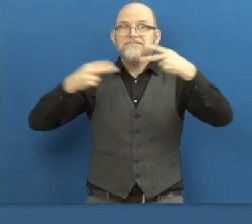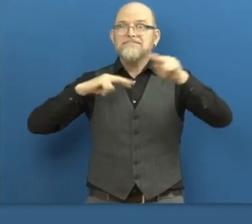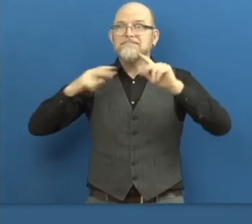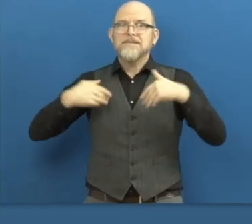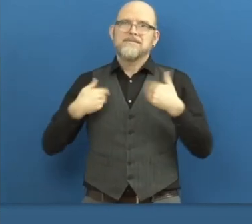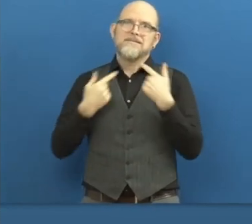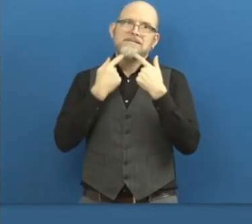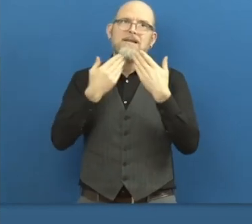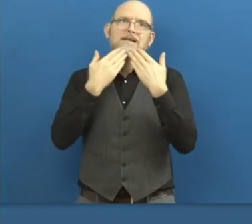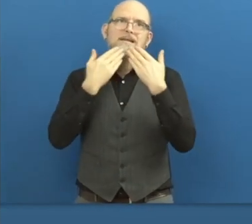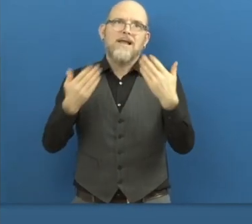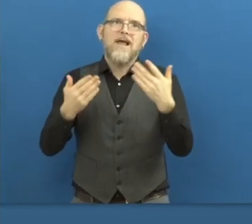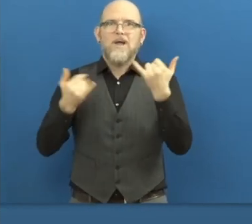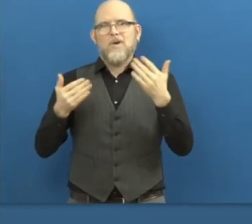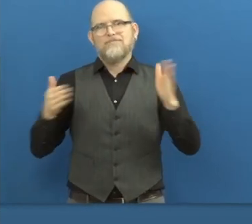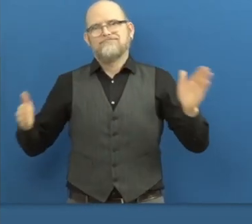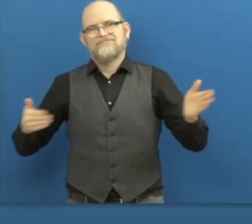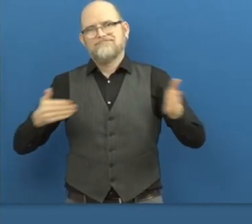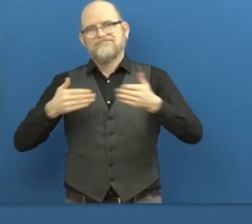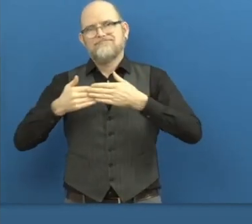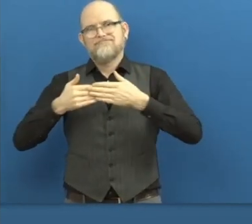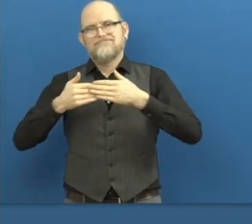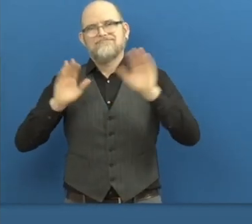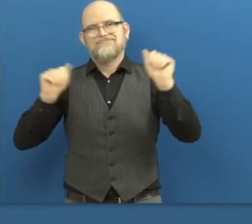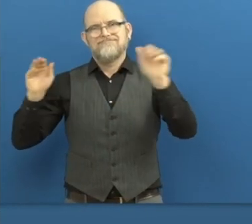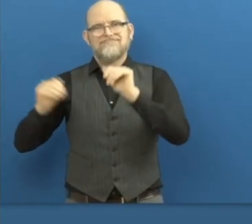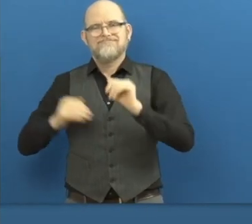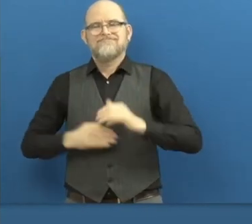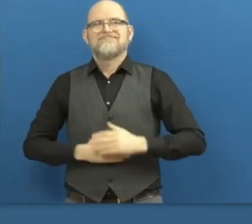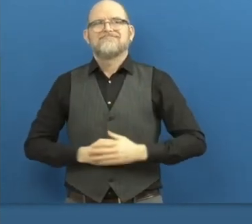Thank you very much. You